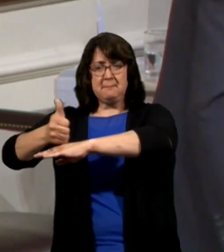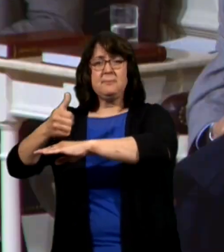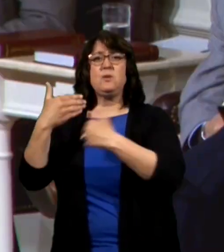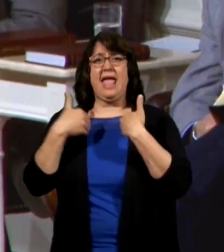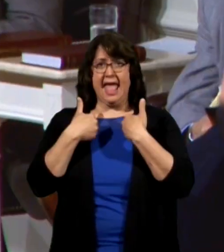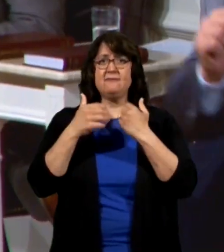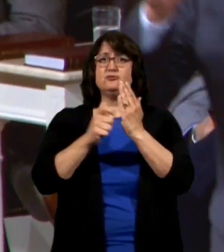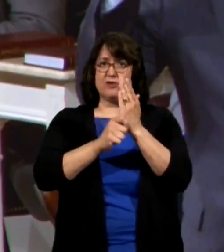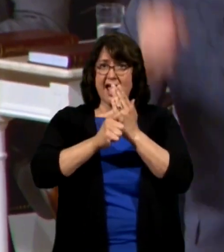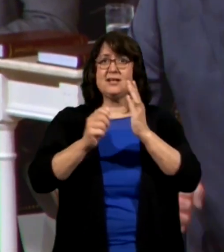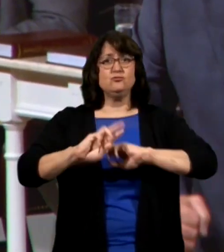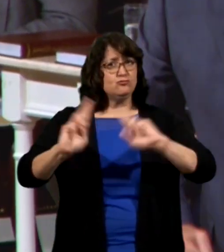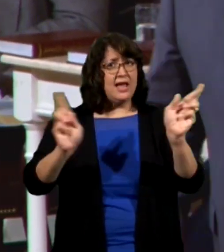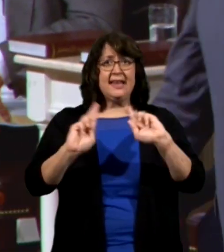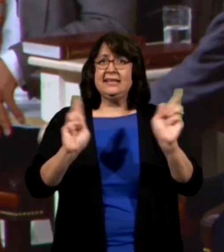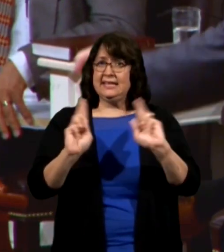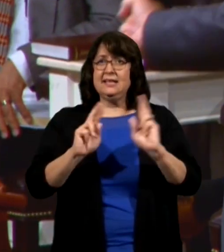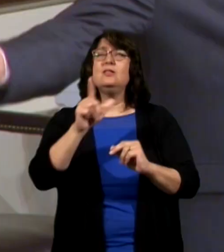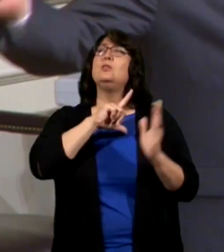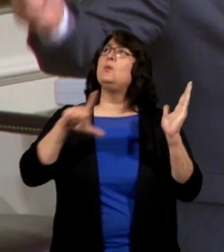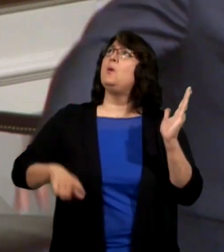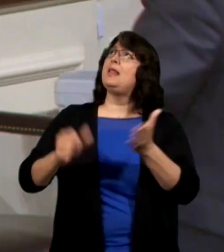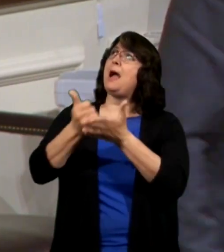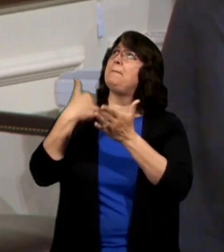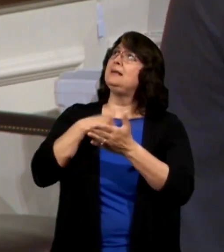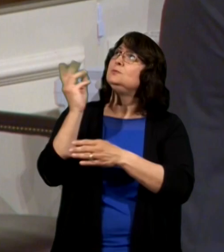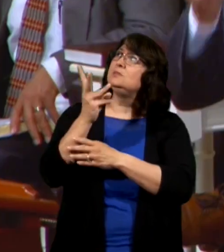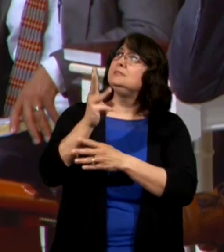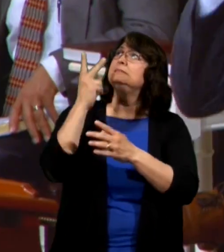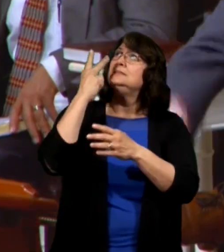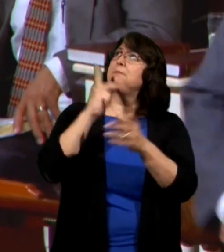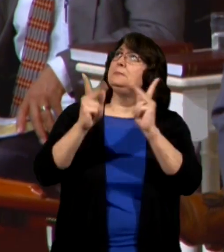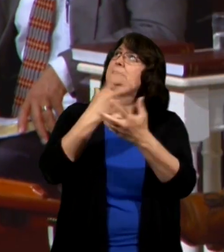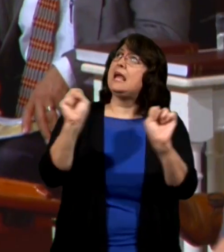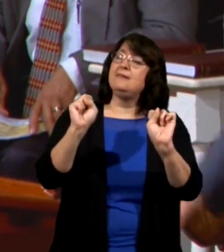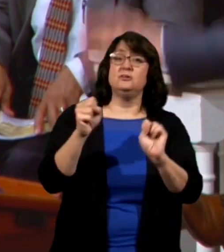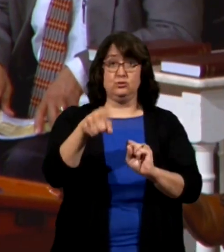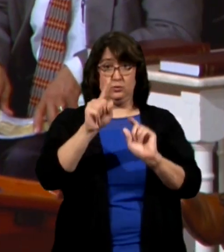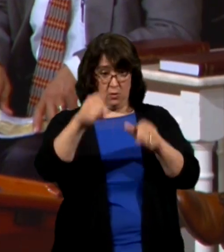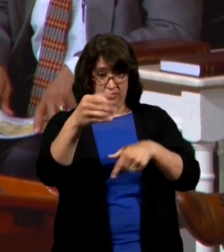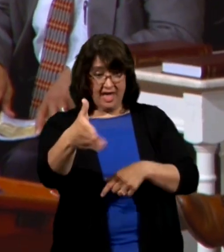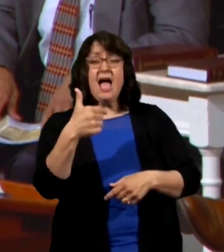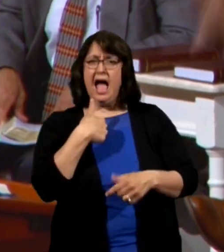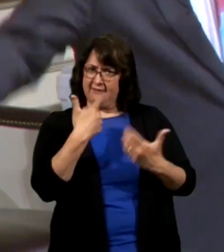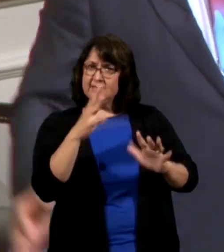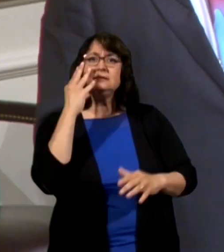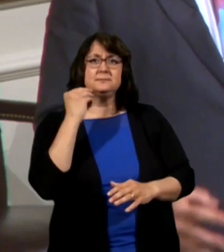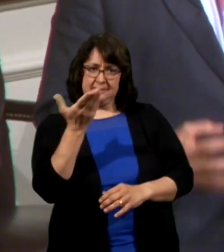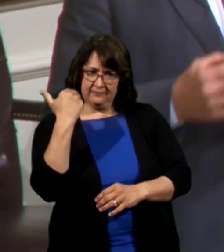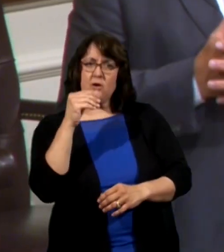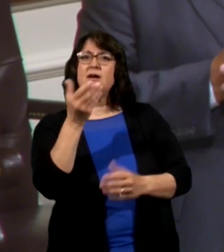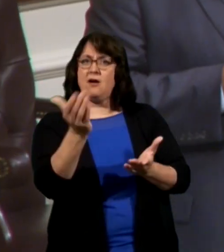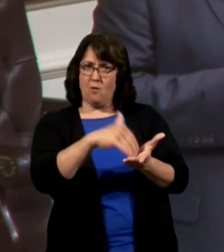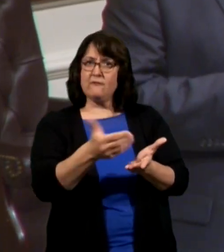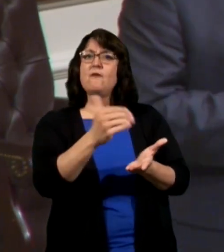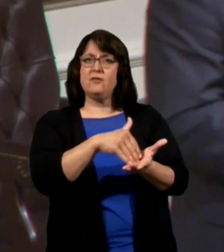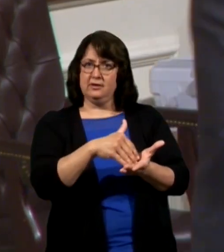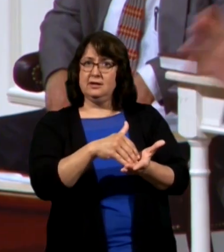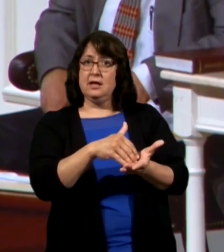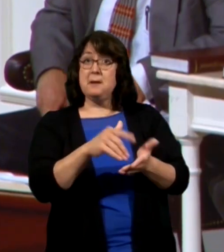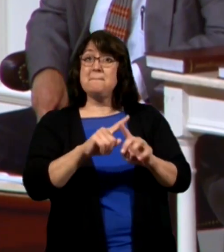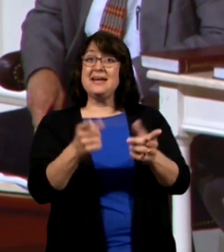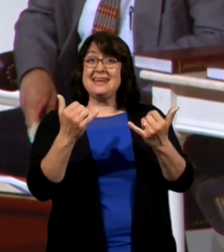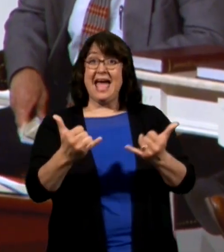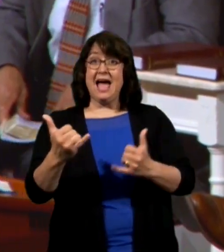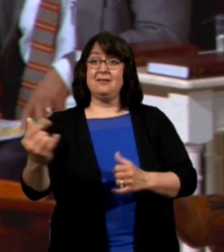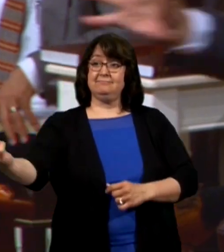tracks we're ready lord help us win souls and you're there and I've done it time after time but